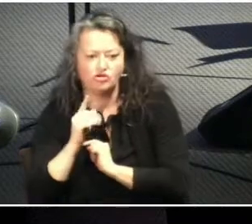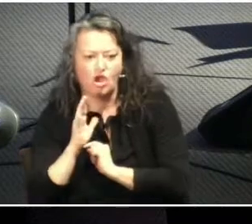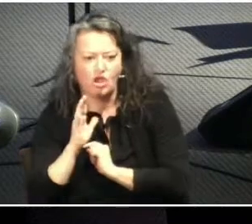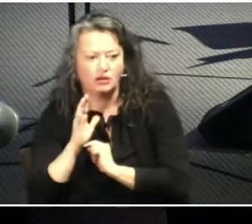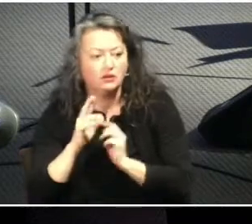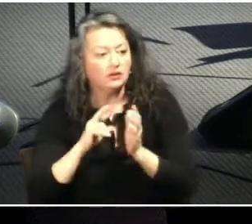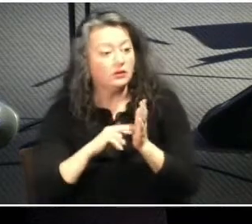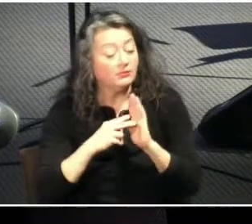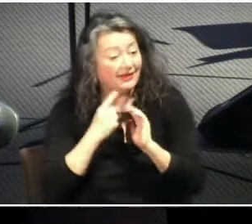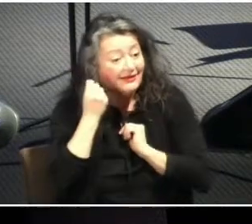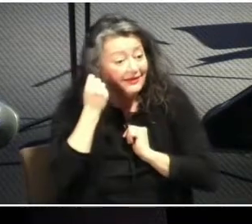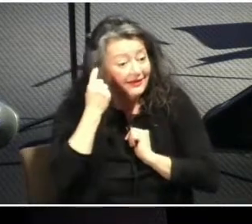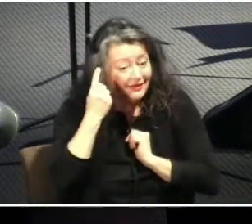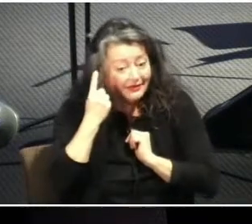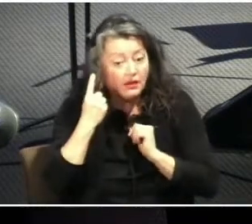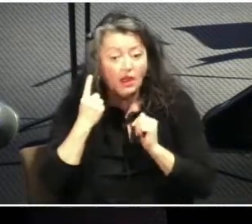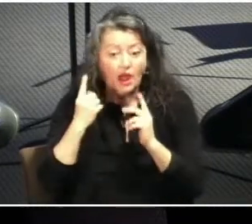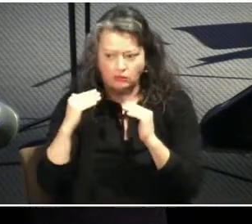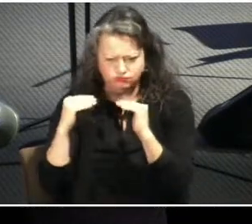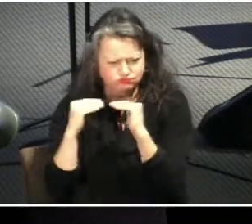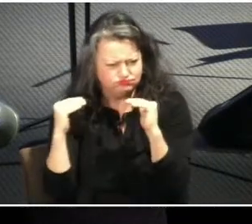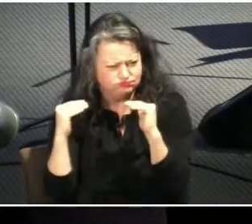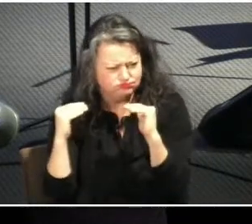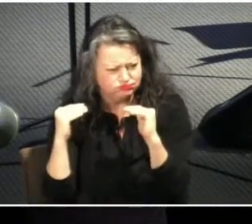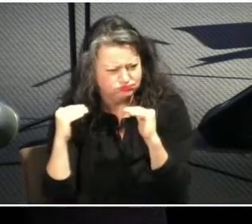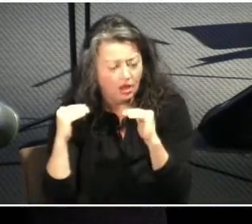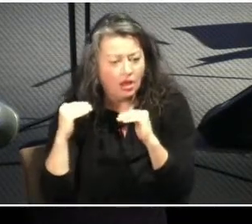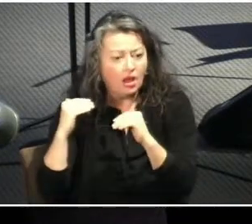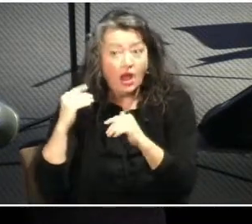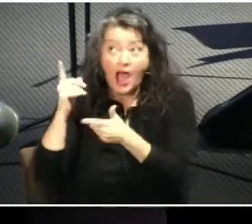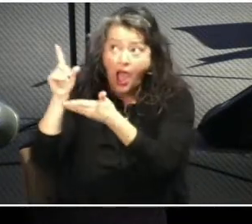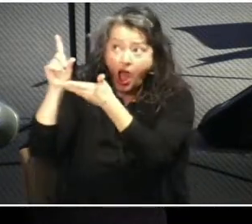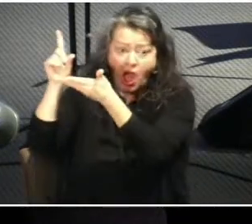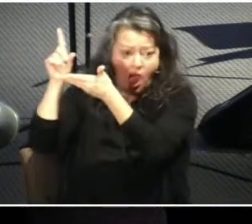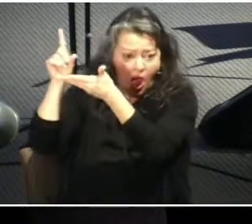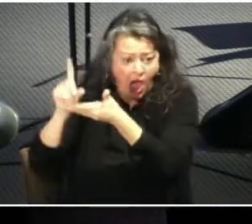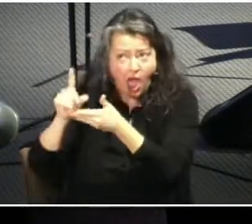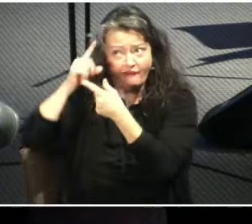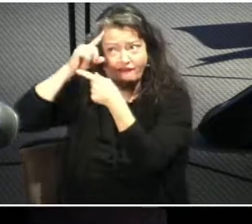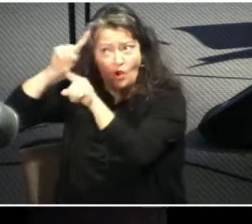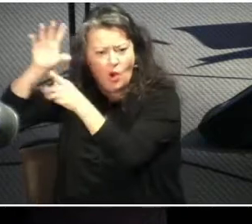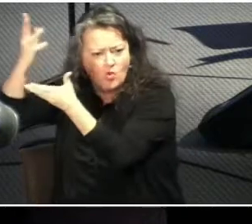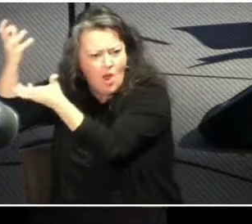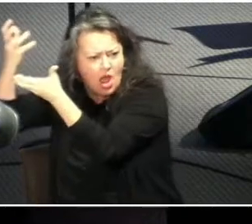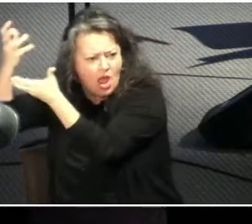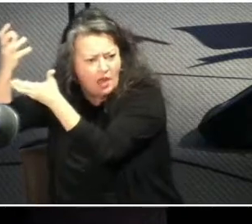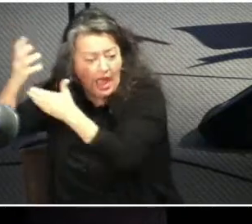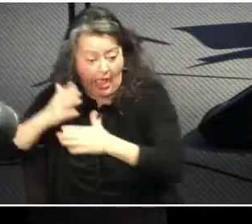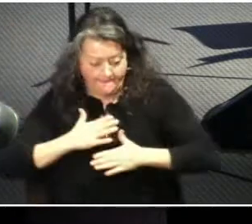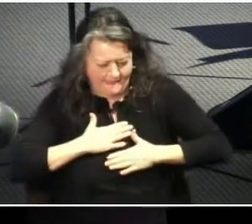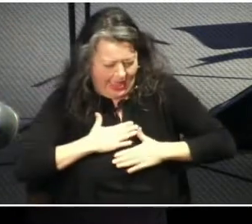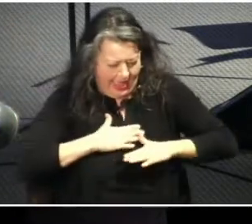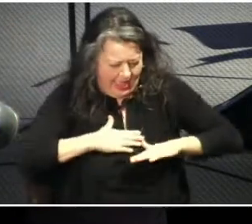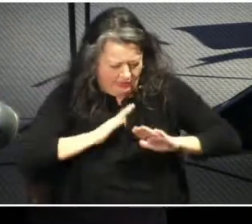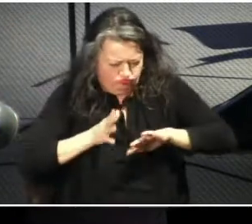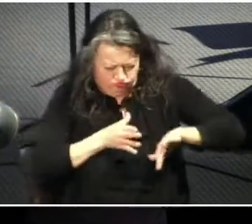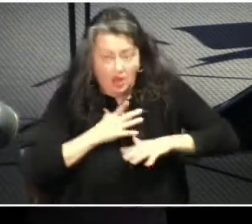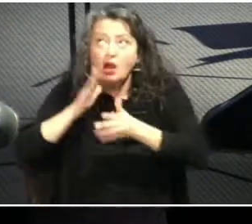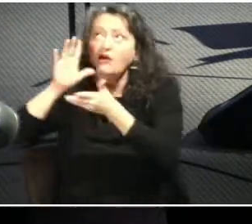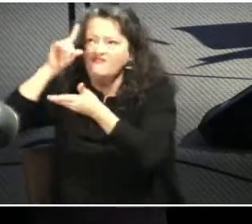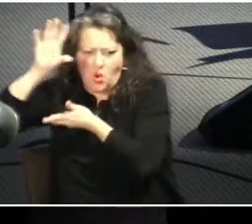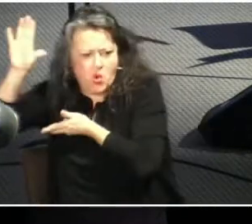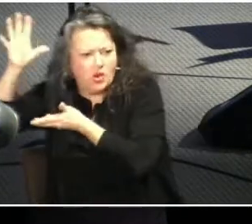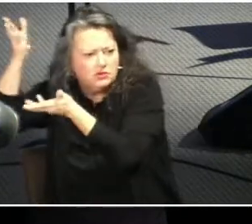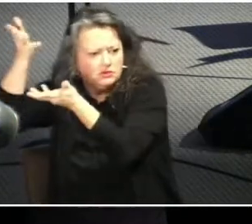has come to do the will of his father. John 6 38, for example, for I have come down from